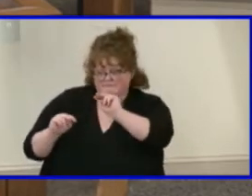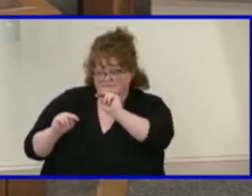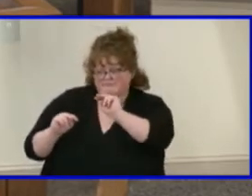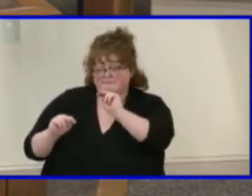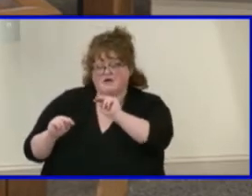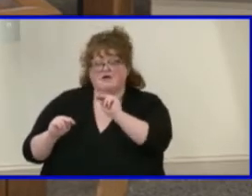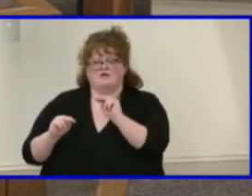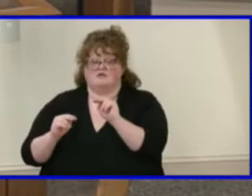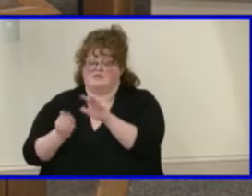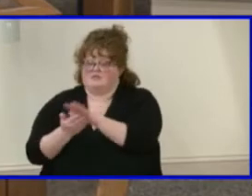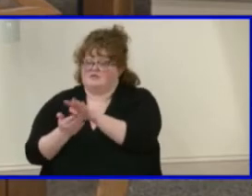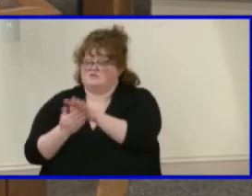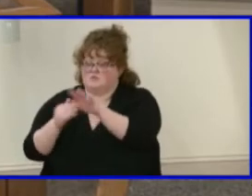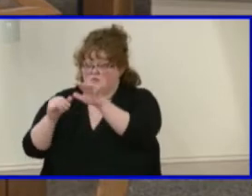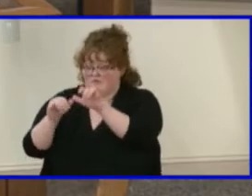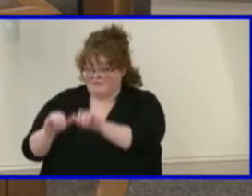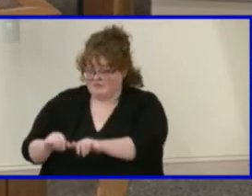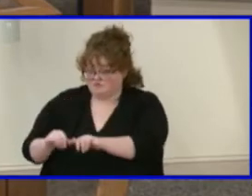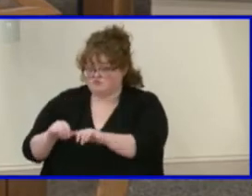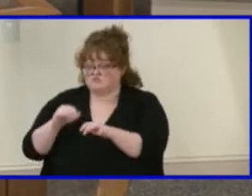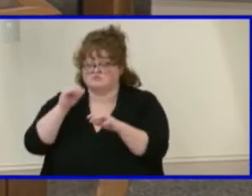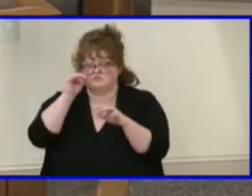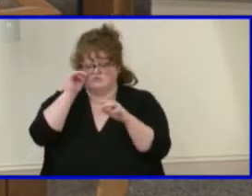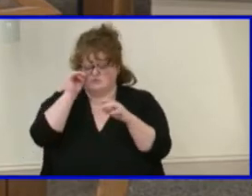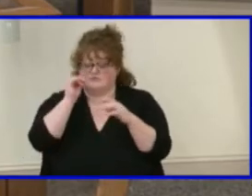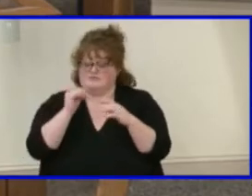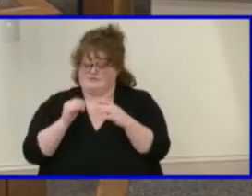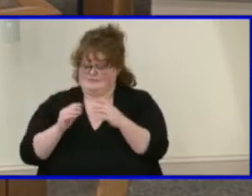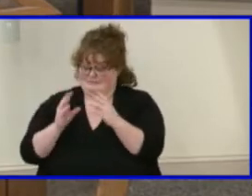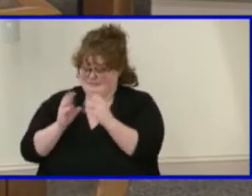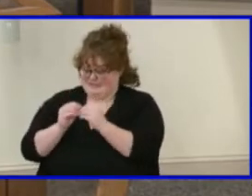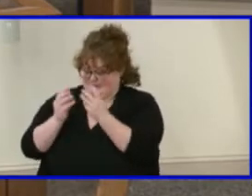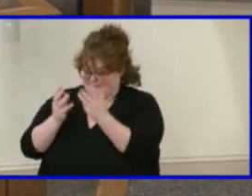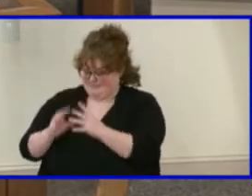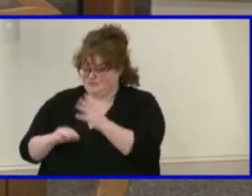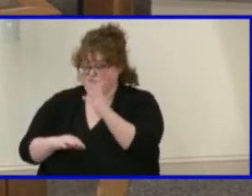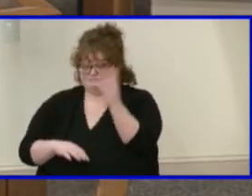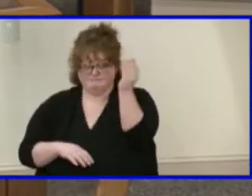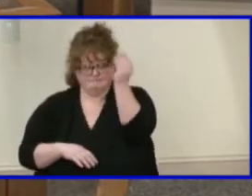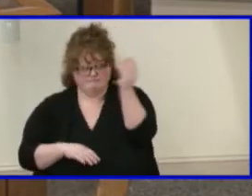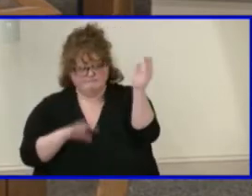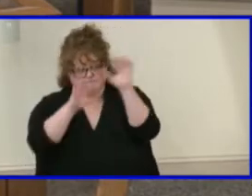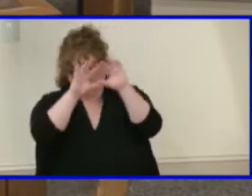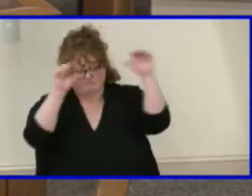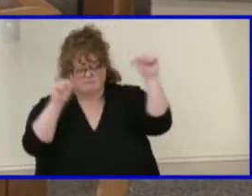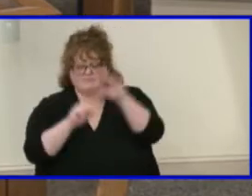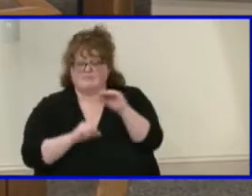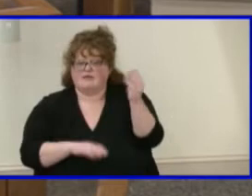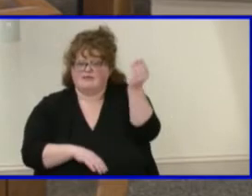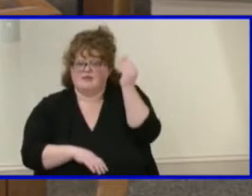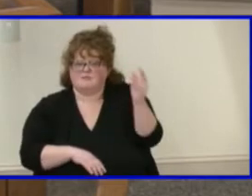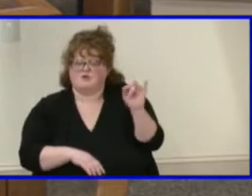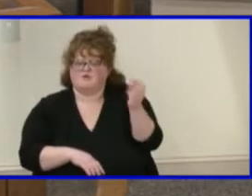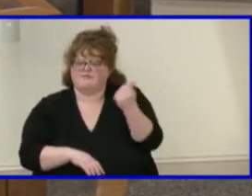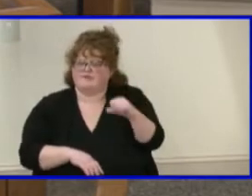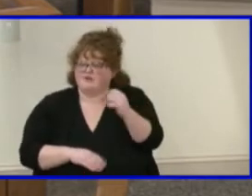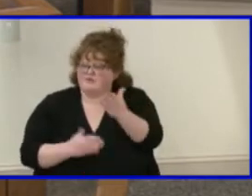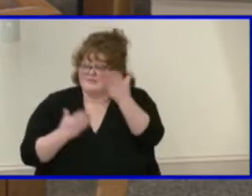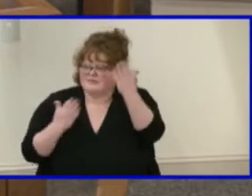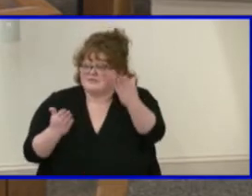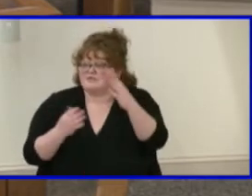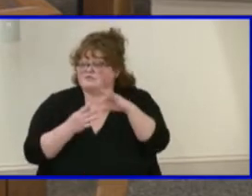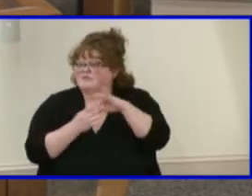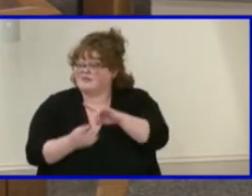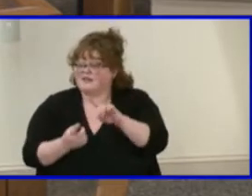The superintendent continues to be briefed after each meeting and advised of any recommendations related to student or staff